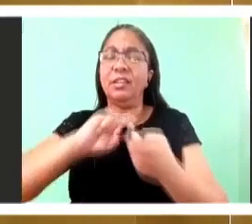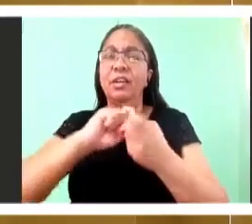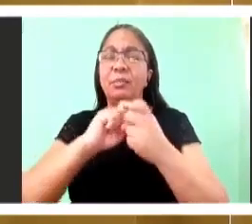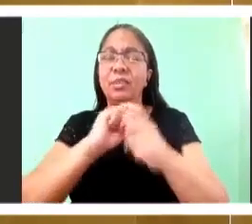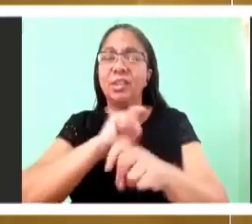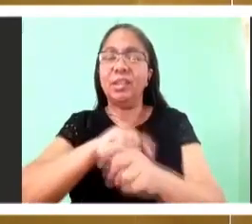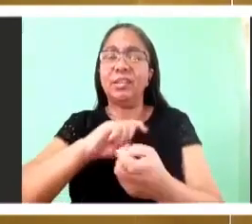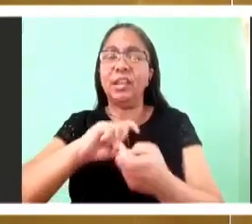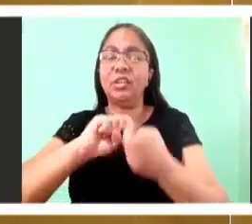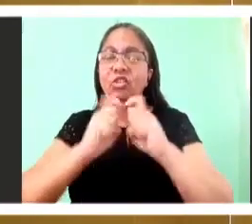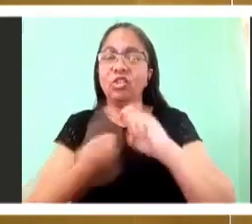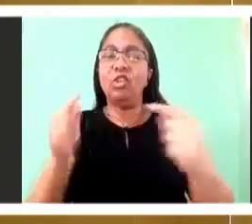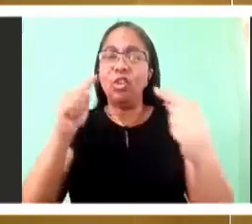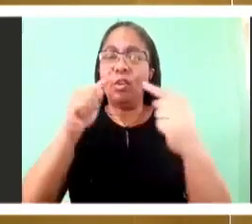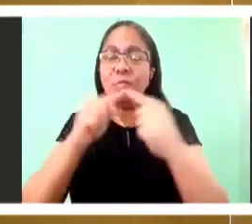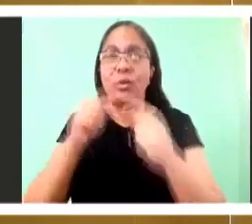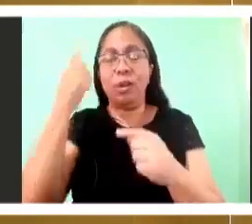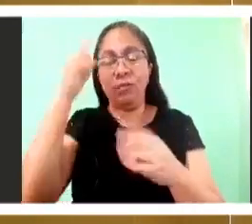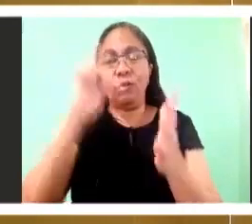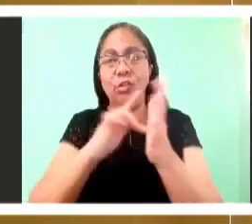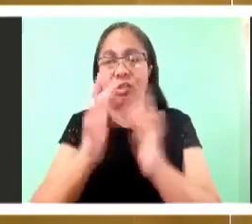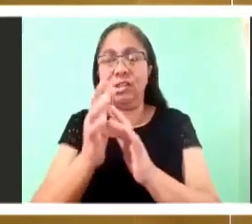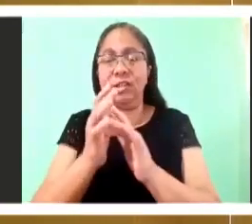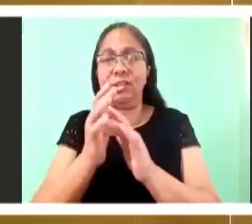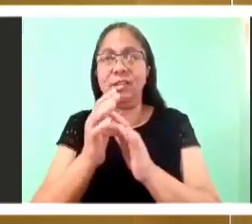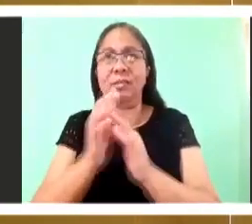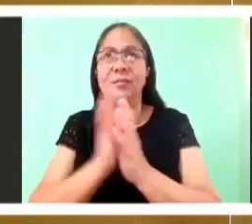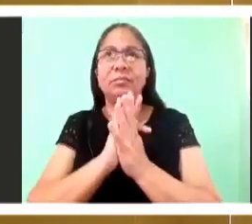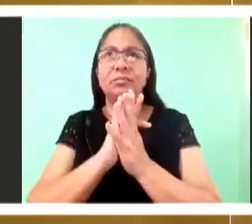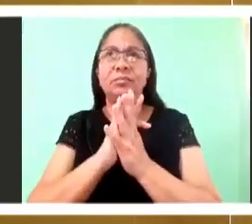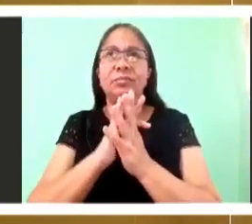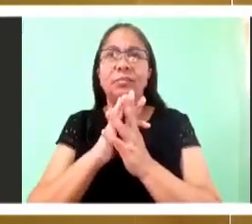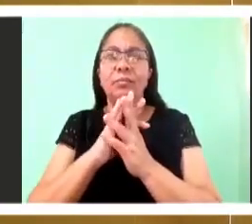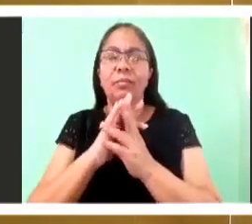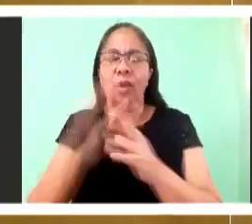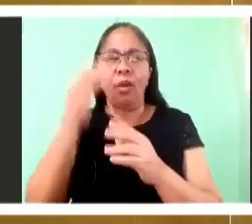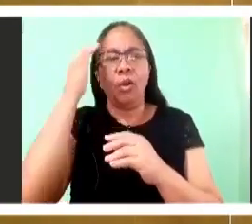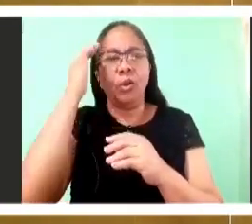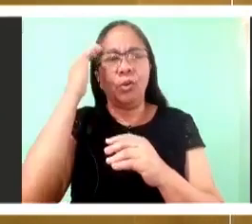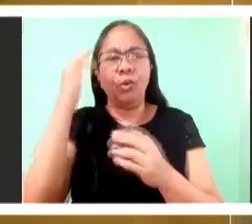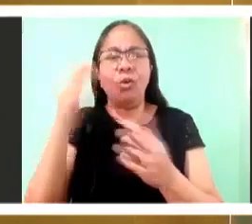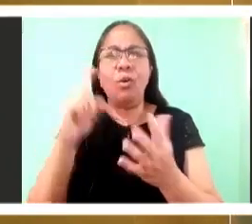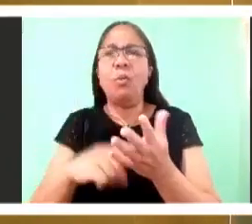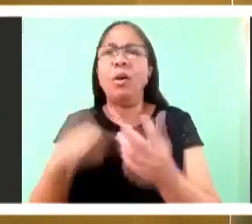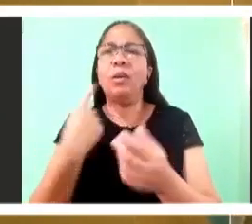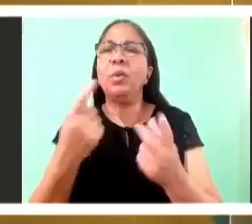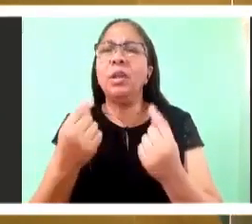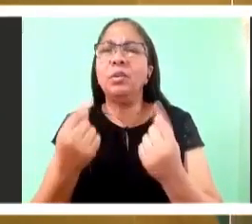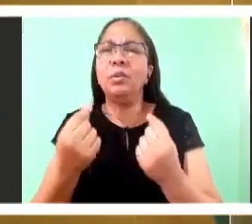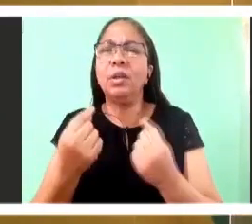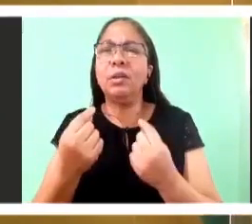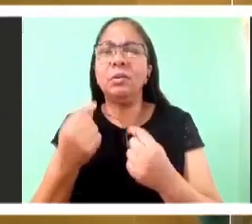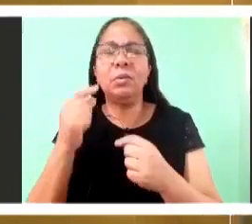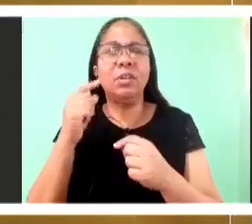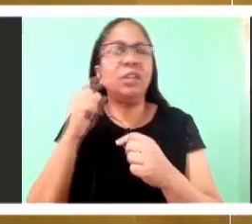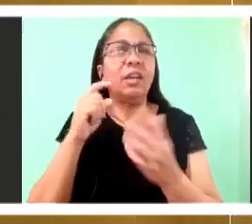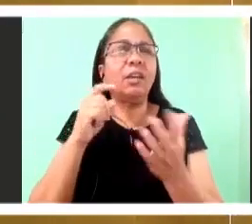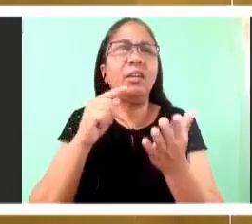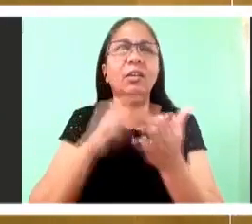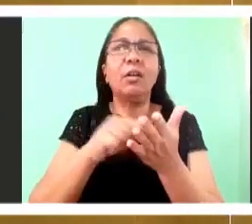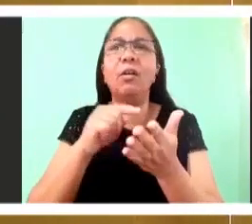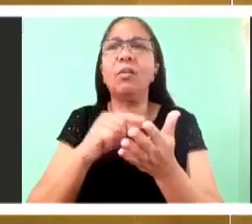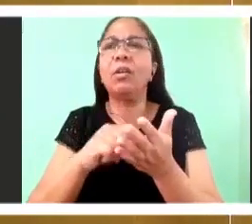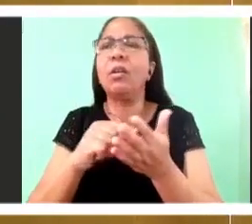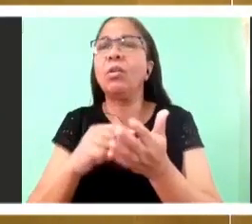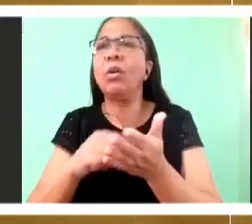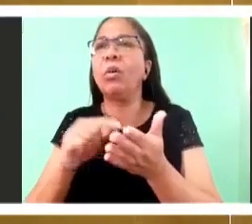believe, and we spin the doctrine towards wherever the crowd would accept the most of what we want to say. That's all.